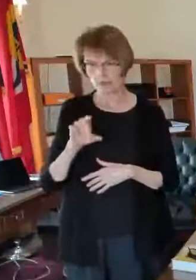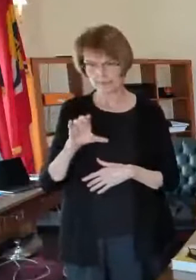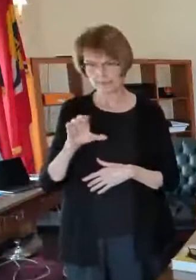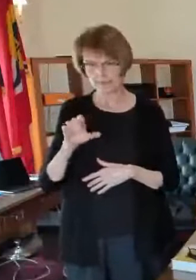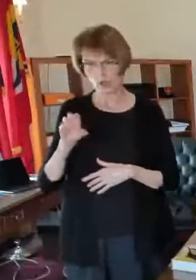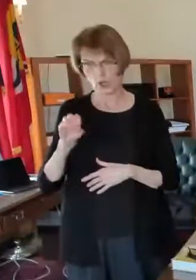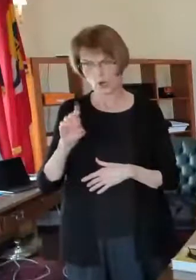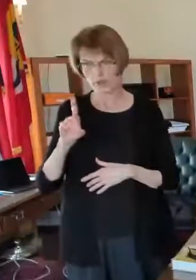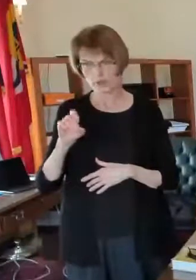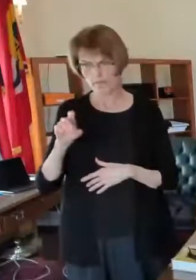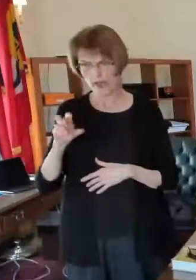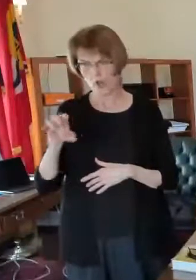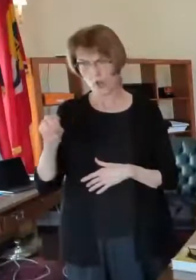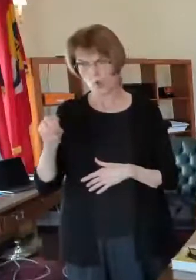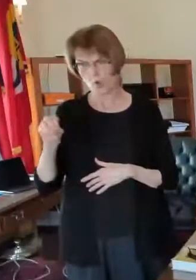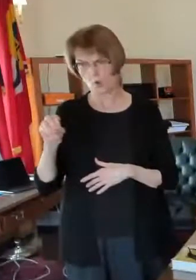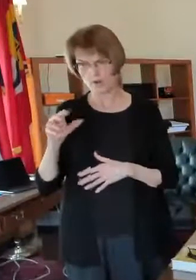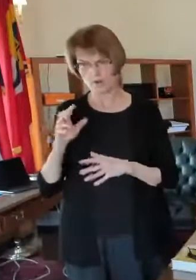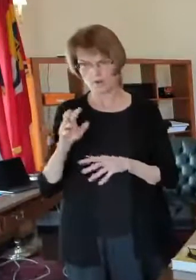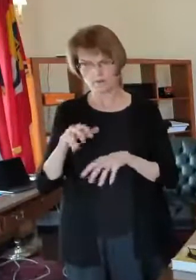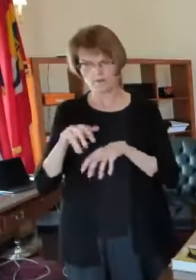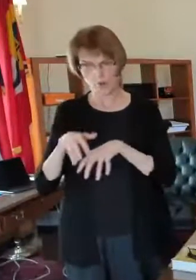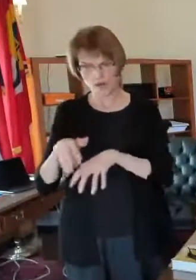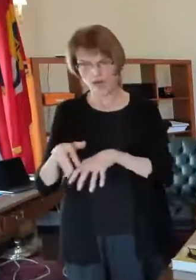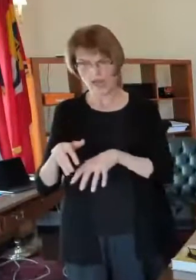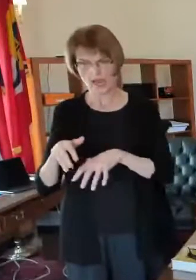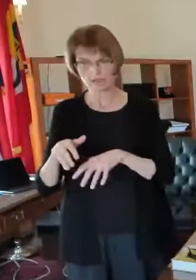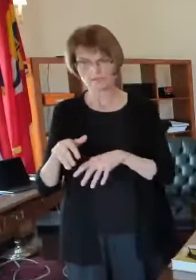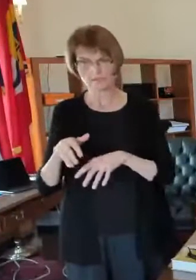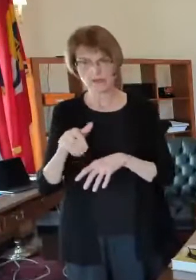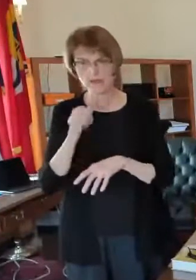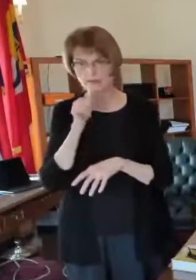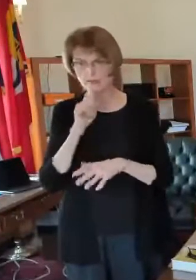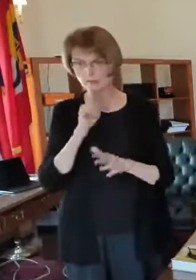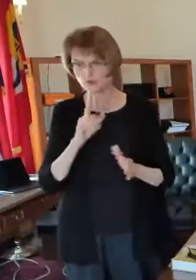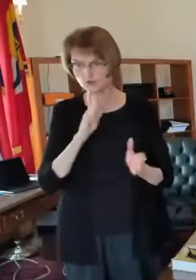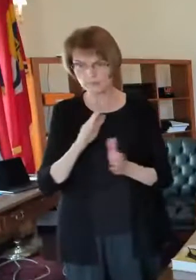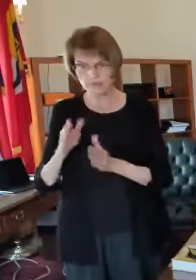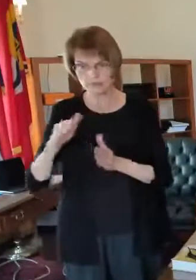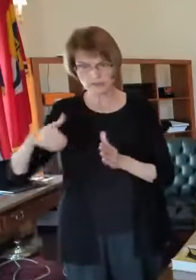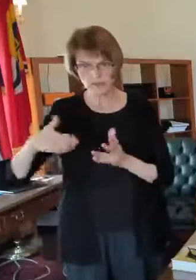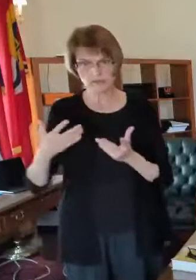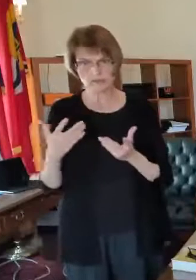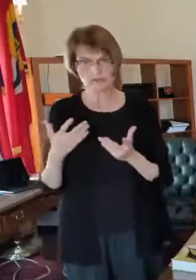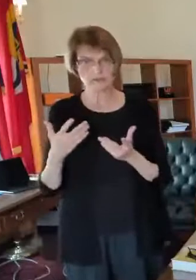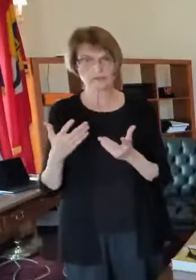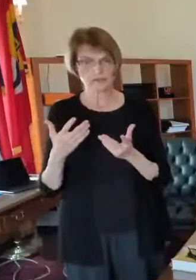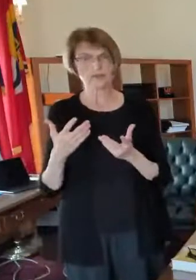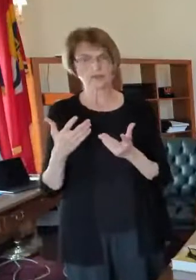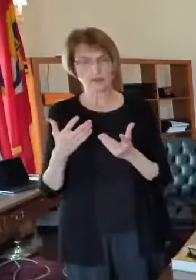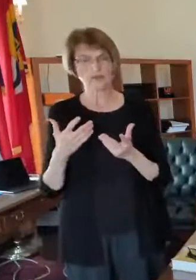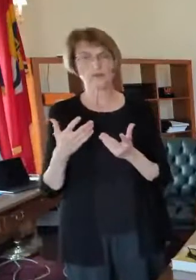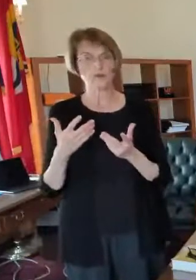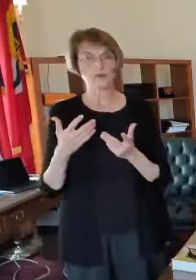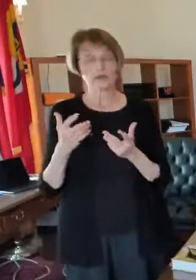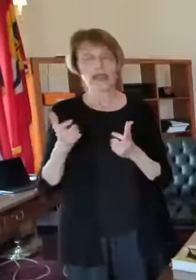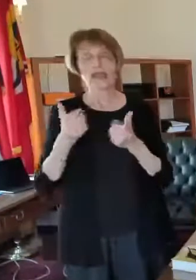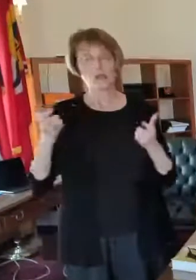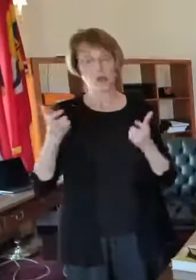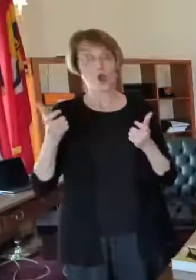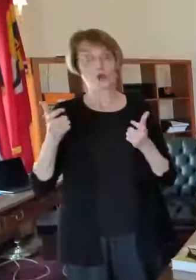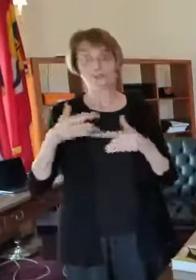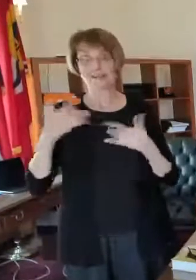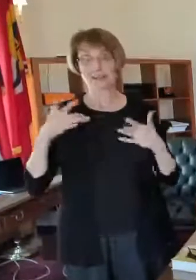parade uh i don't know if they're planning to have that i think these things are going to continue to get worked out any large event